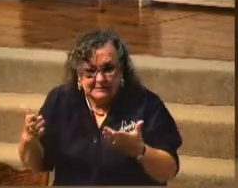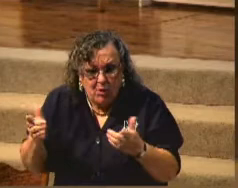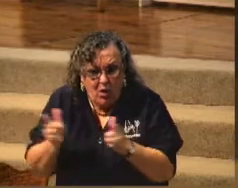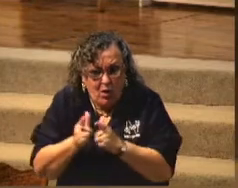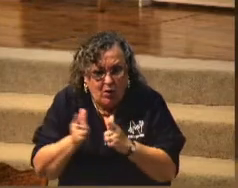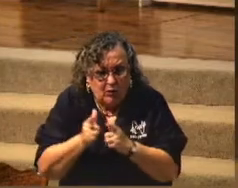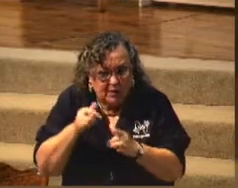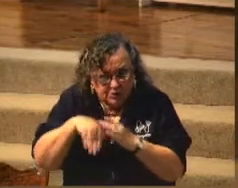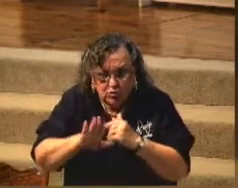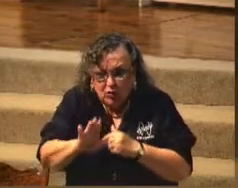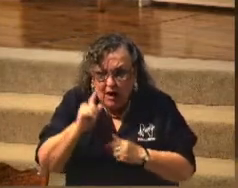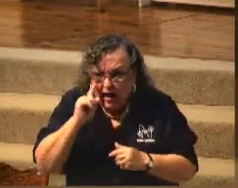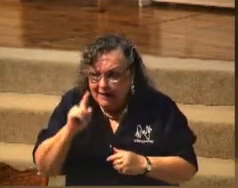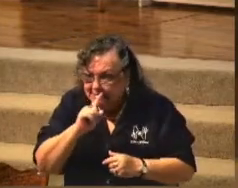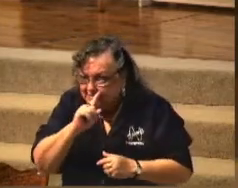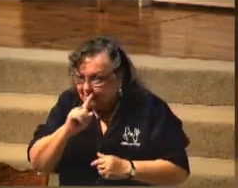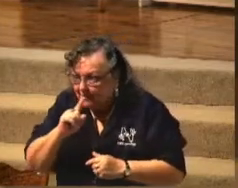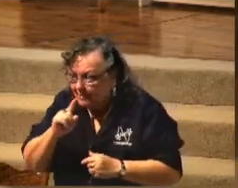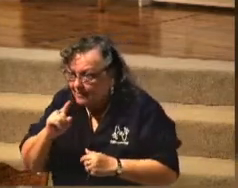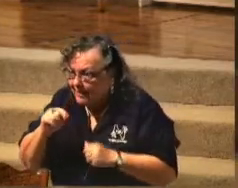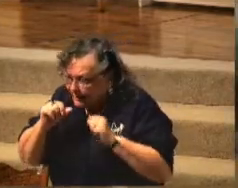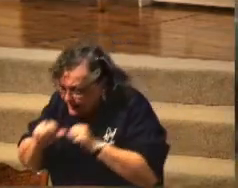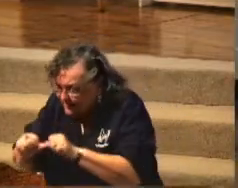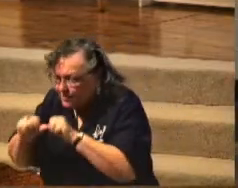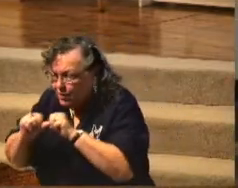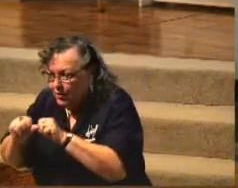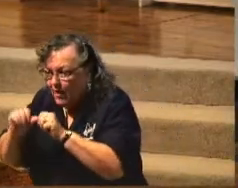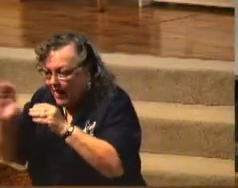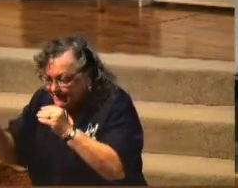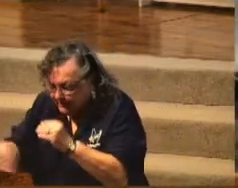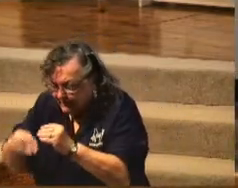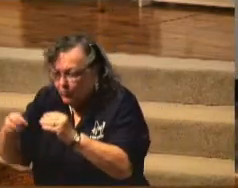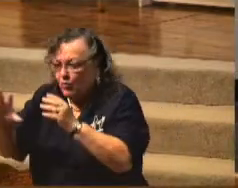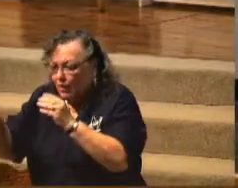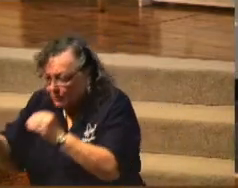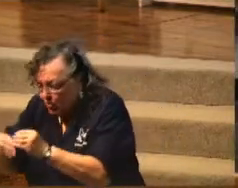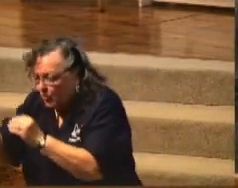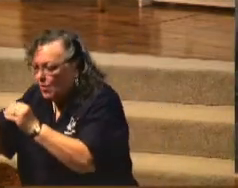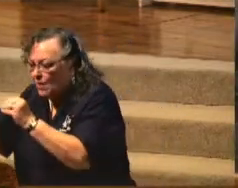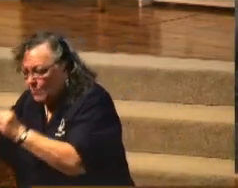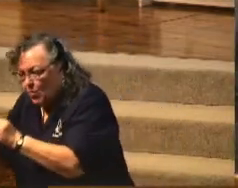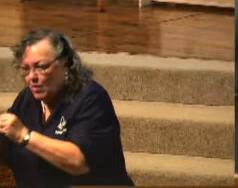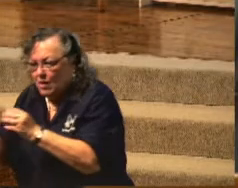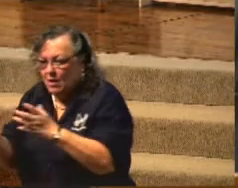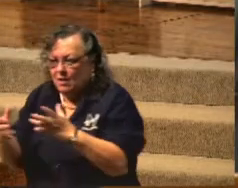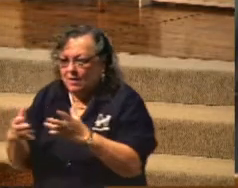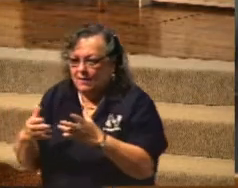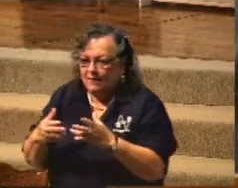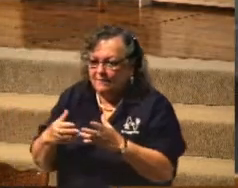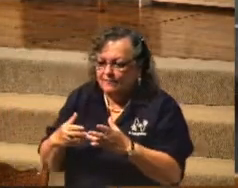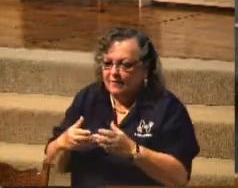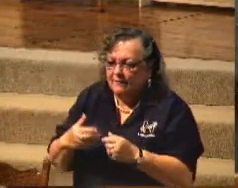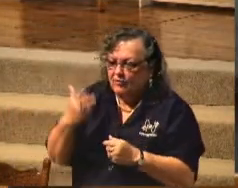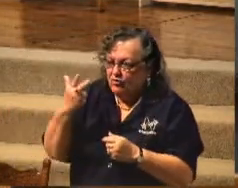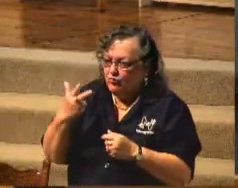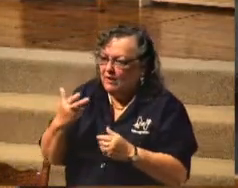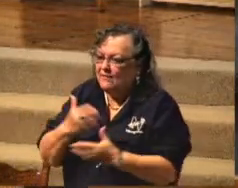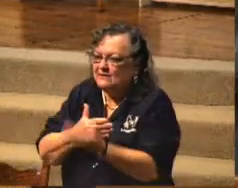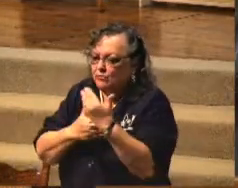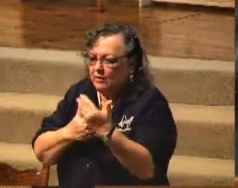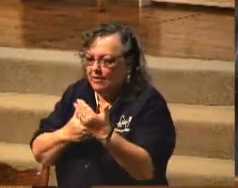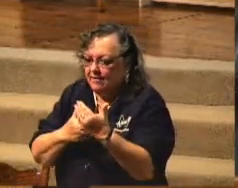small. And continue on with that. And add something more. And add something more. Let me give you three this morning. First of all,